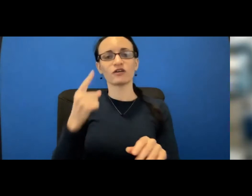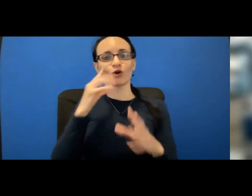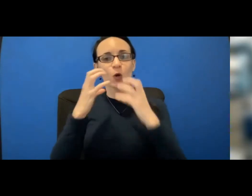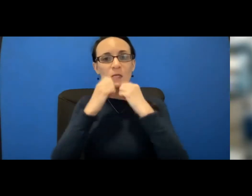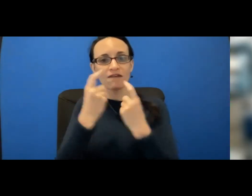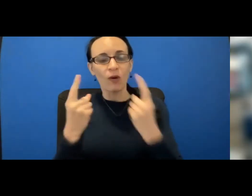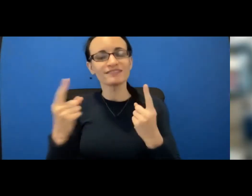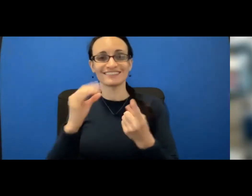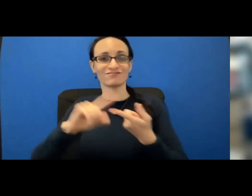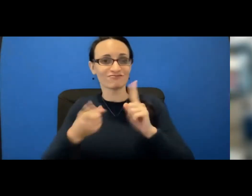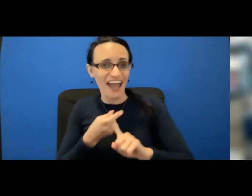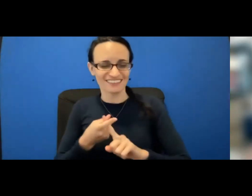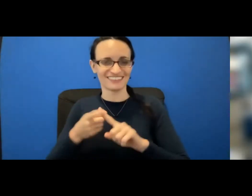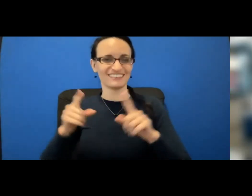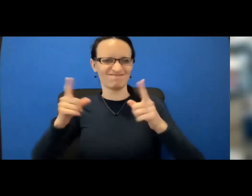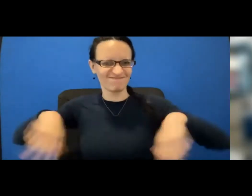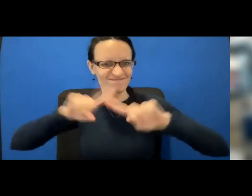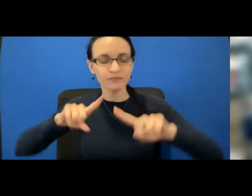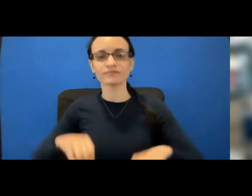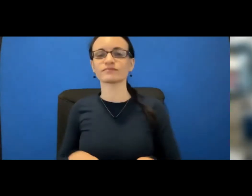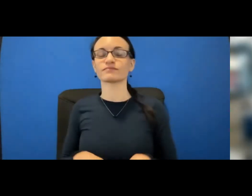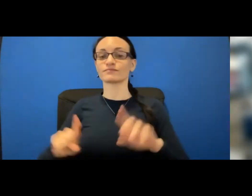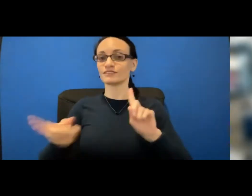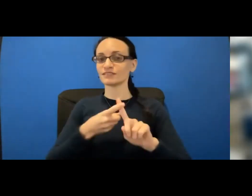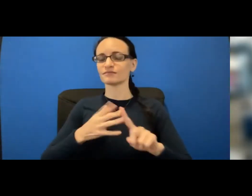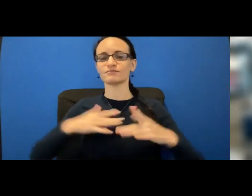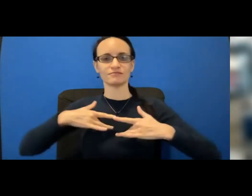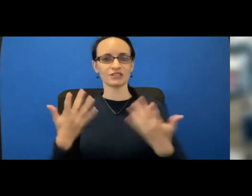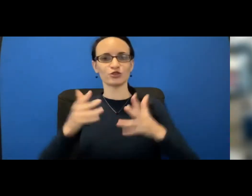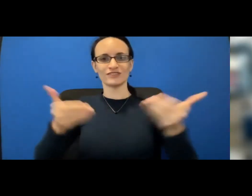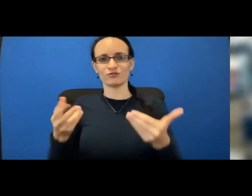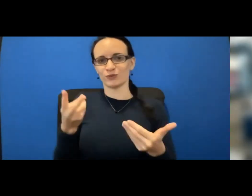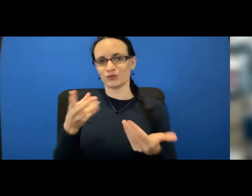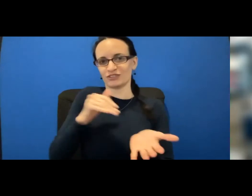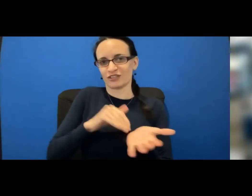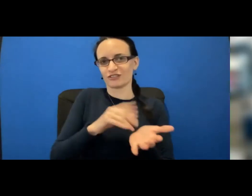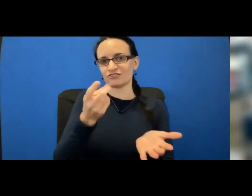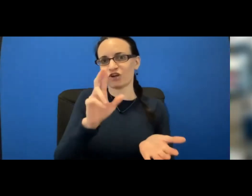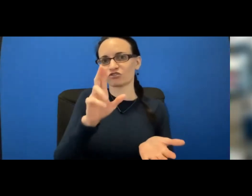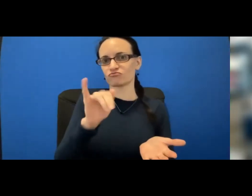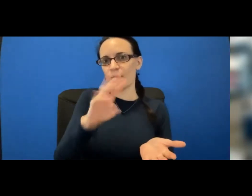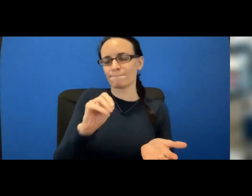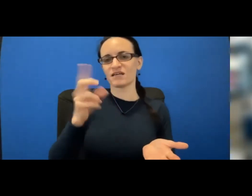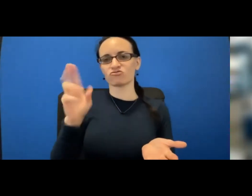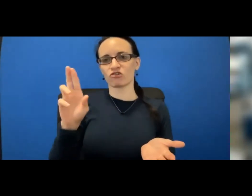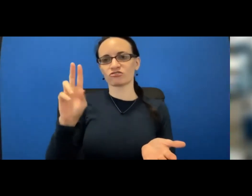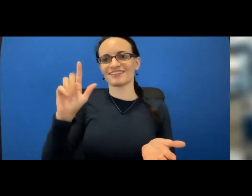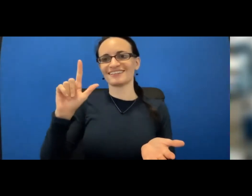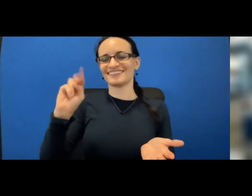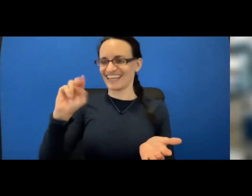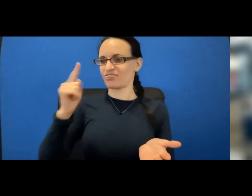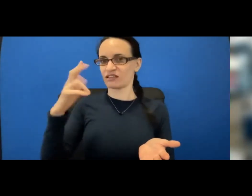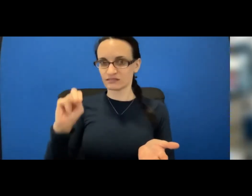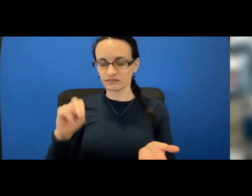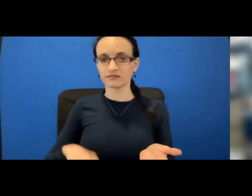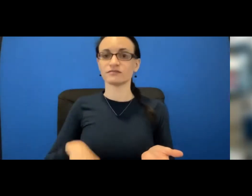we roll those videos, though, it will be my pleasure to introduce those doctors to you, Dr. Brehm and Dr. Nathan. First, Dr. Rachel